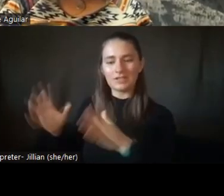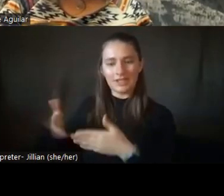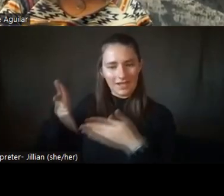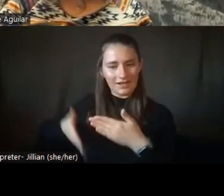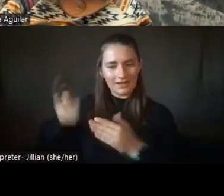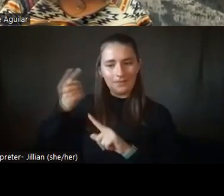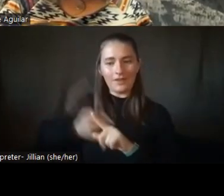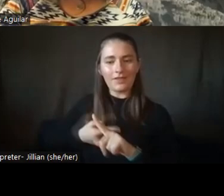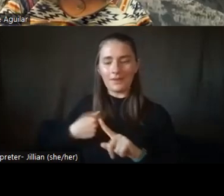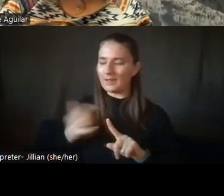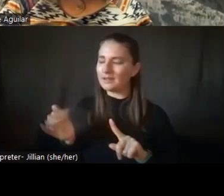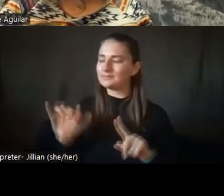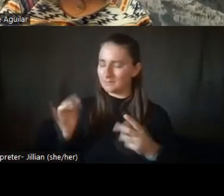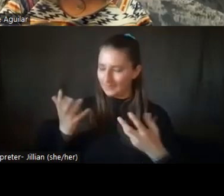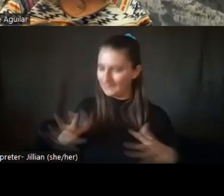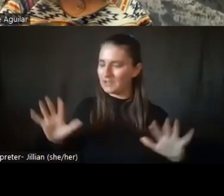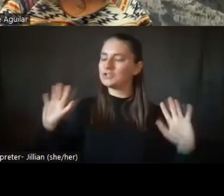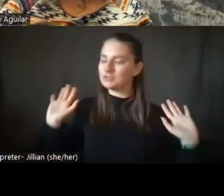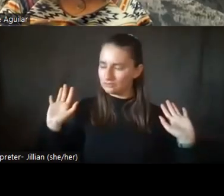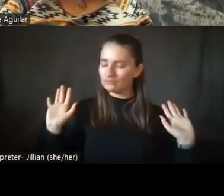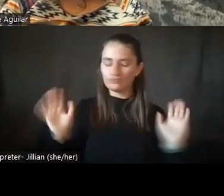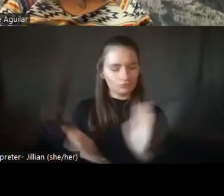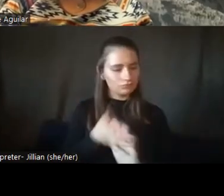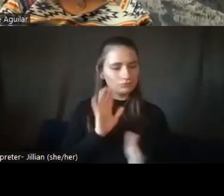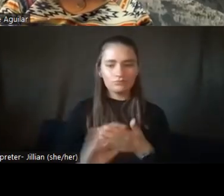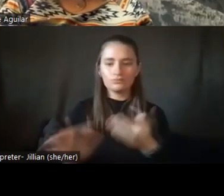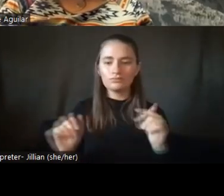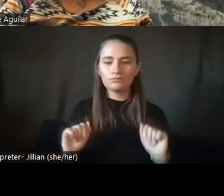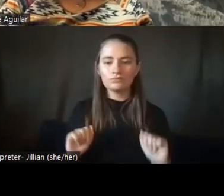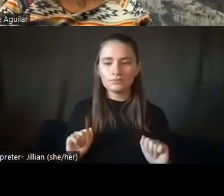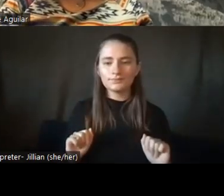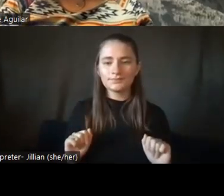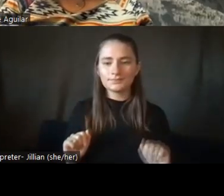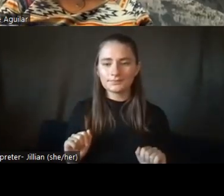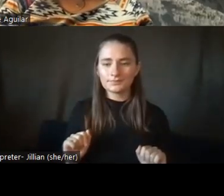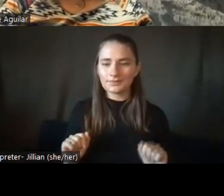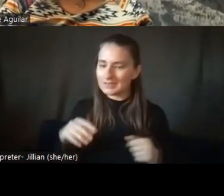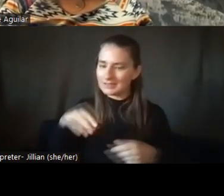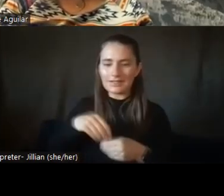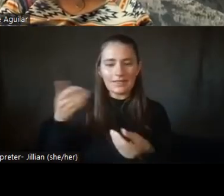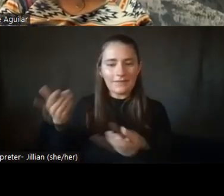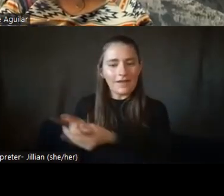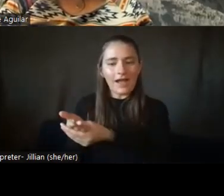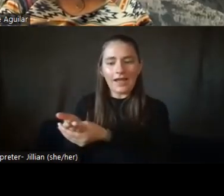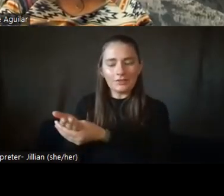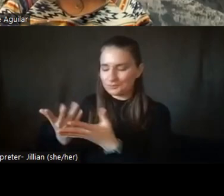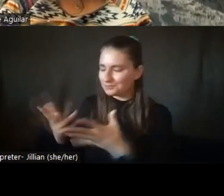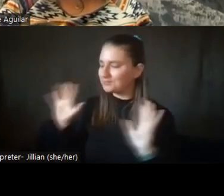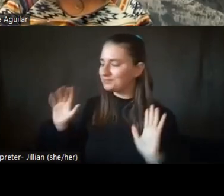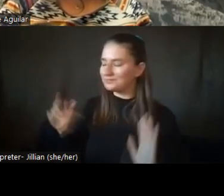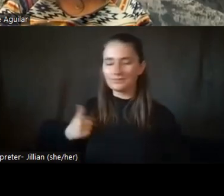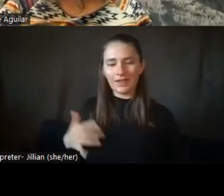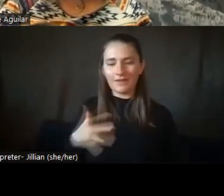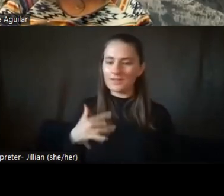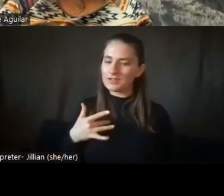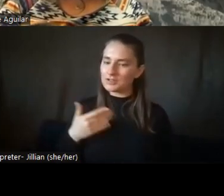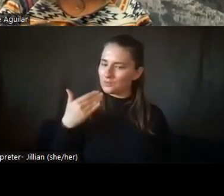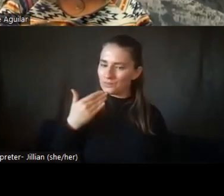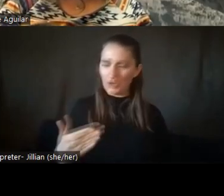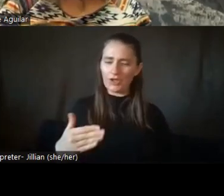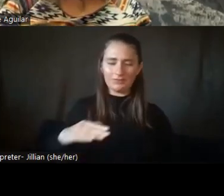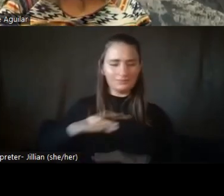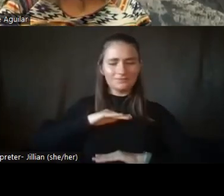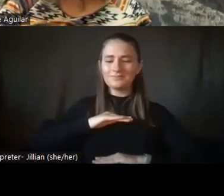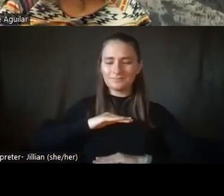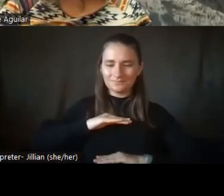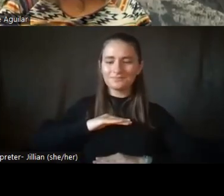I got it done. And I, you know, it's complete in the file, you know, and it just makes me feel so good, you know,